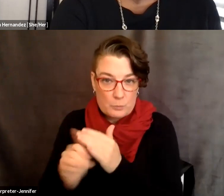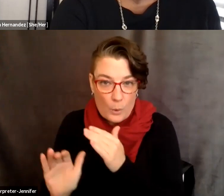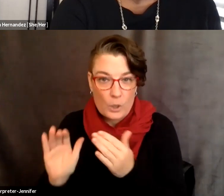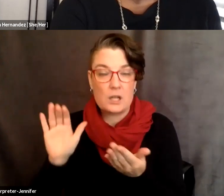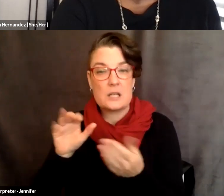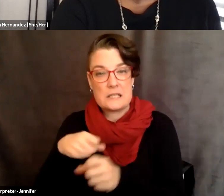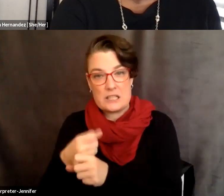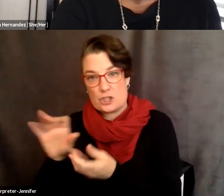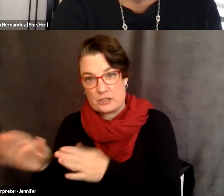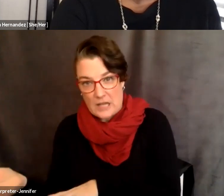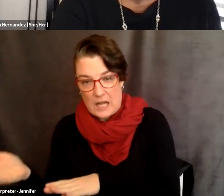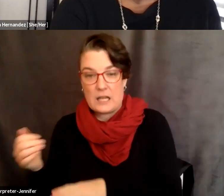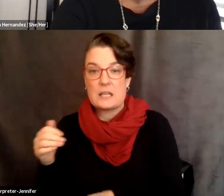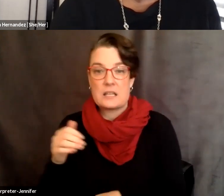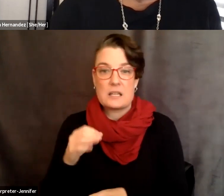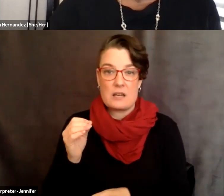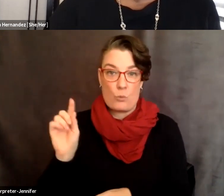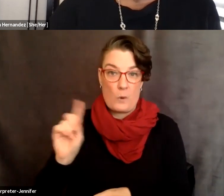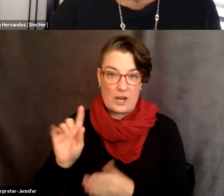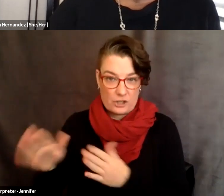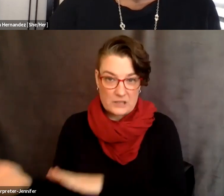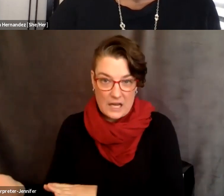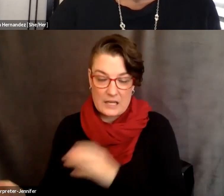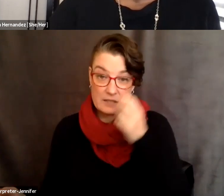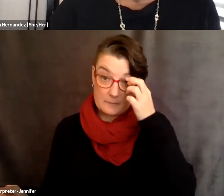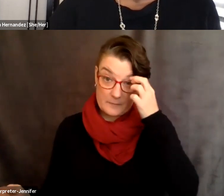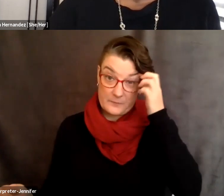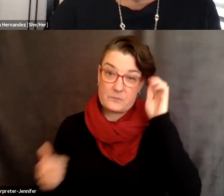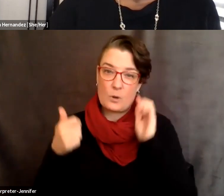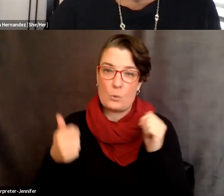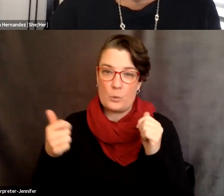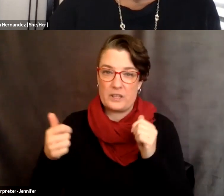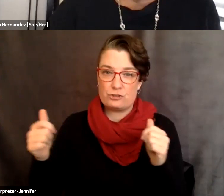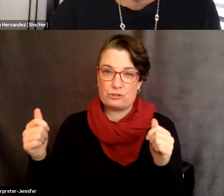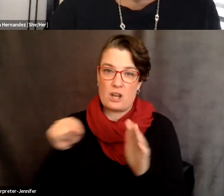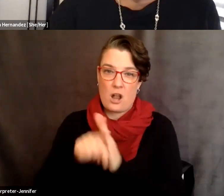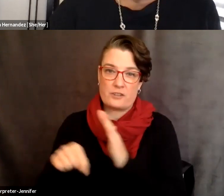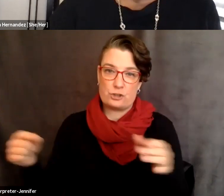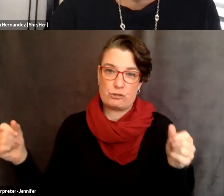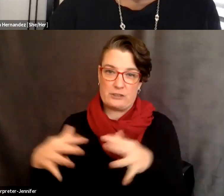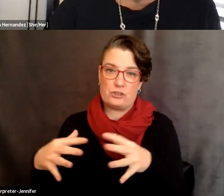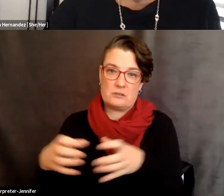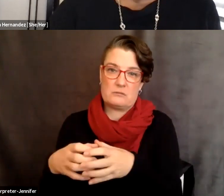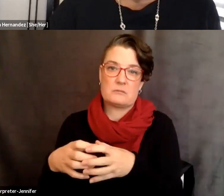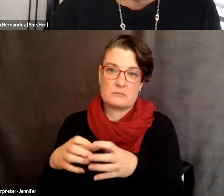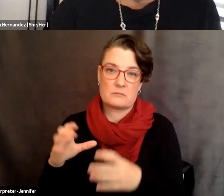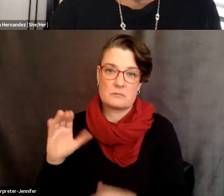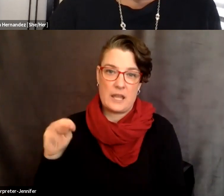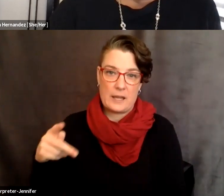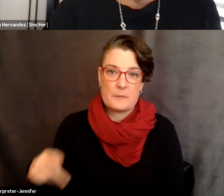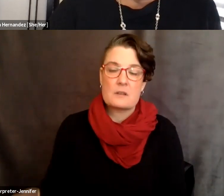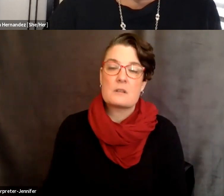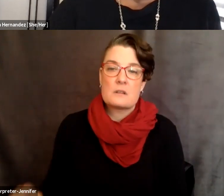year and, uh, um, the place of death, um, the concentration camp. and so I think that there are